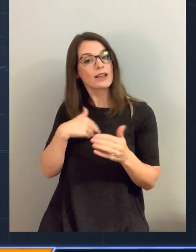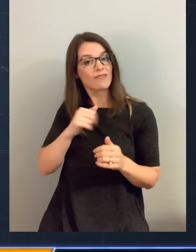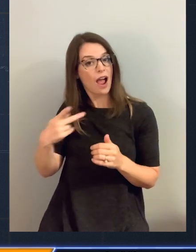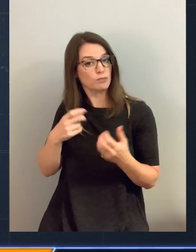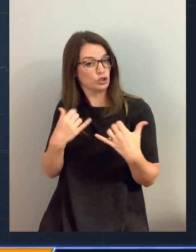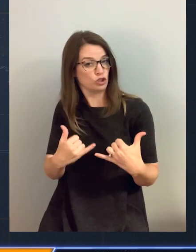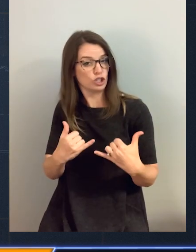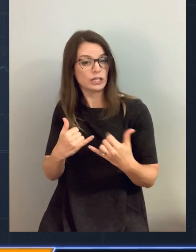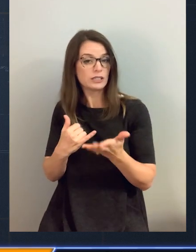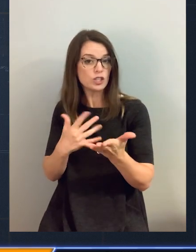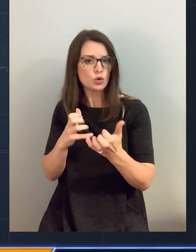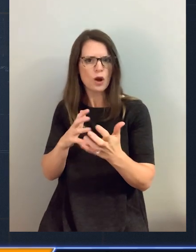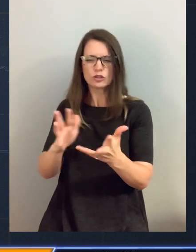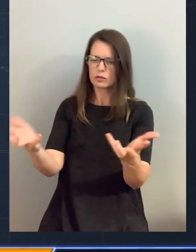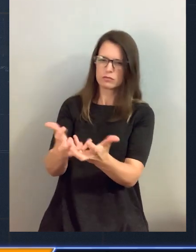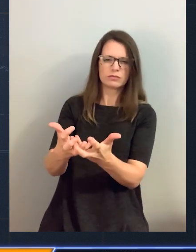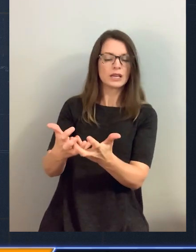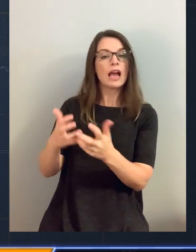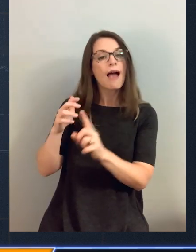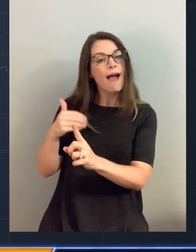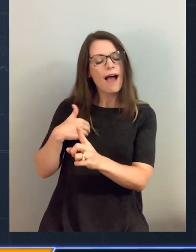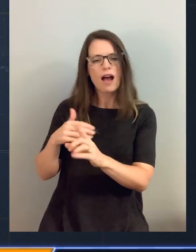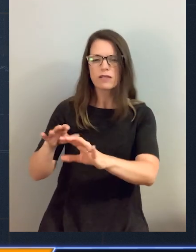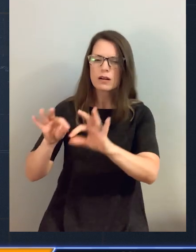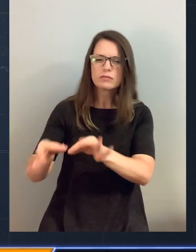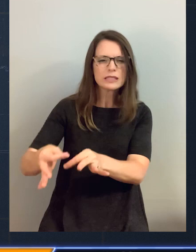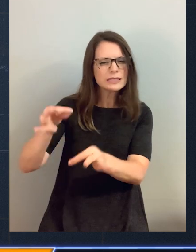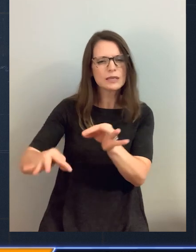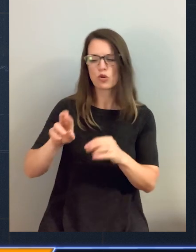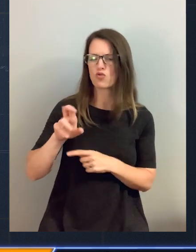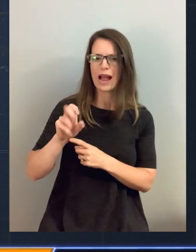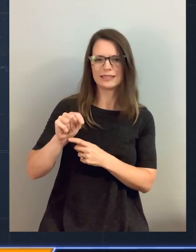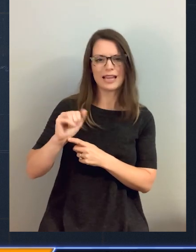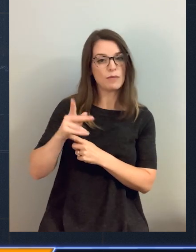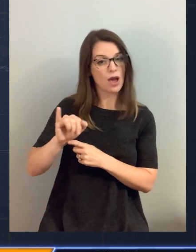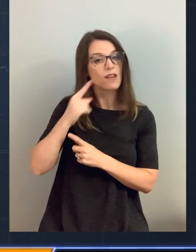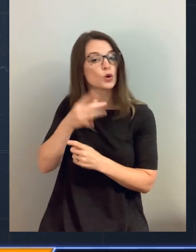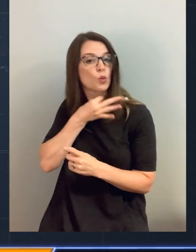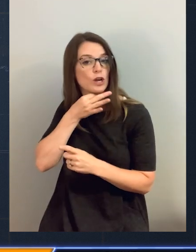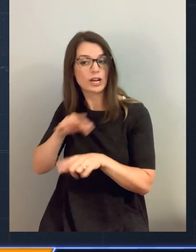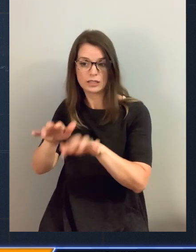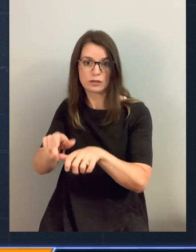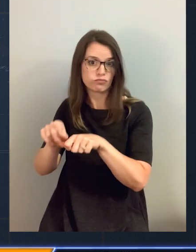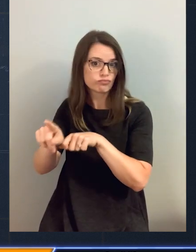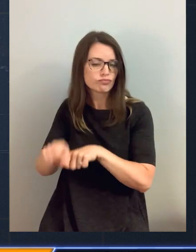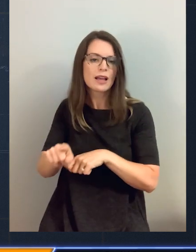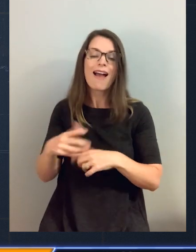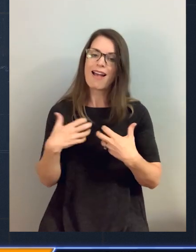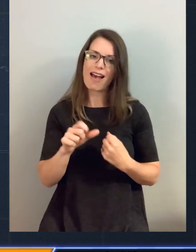and you want to kind of get this plugged into what you're already doing, there's a really clean, straightforward, but powerful REST API for doing queries.